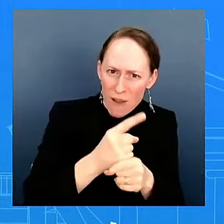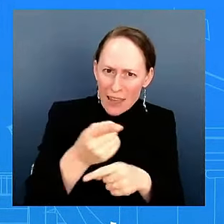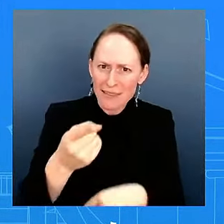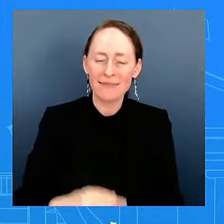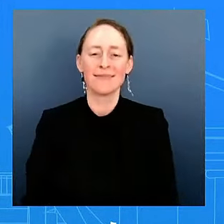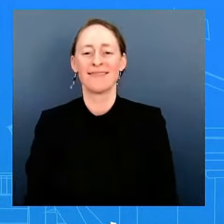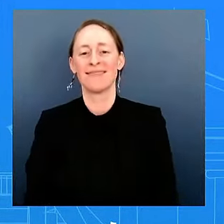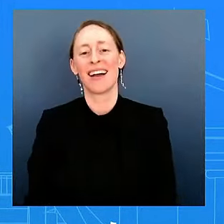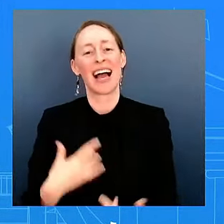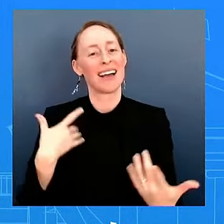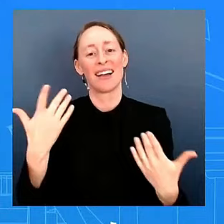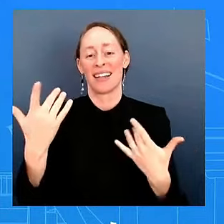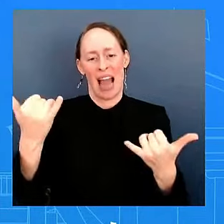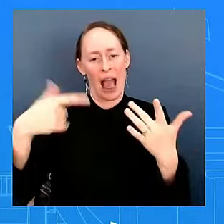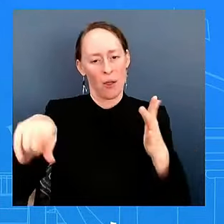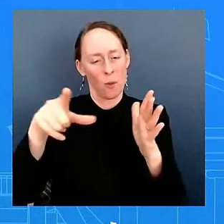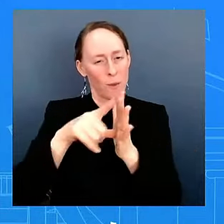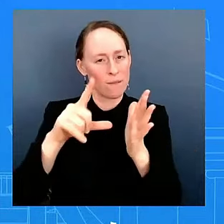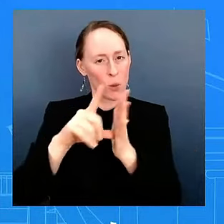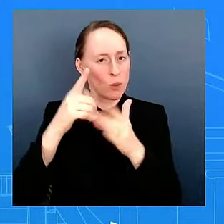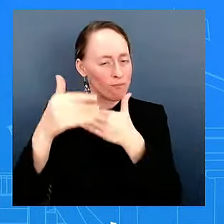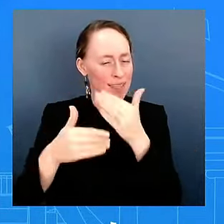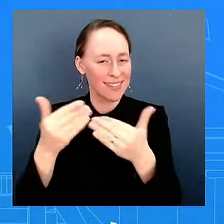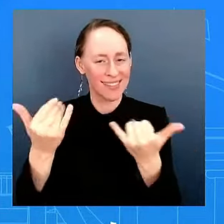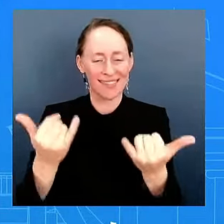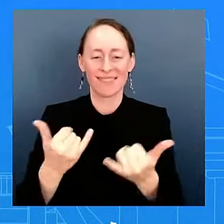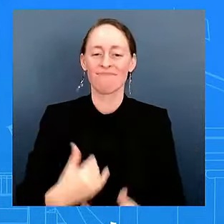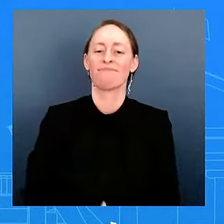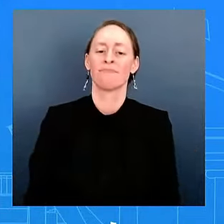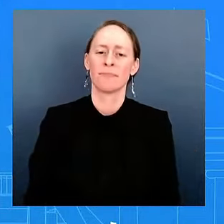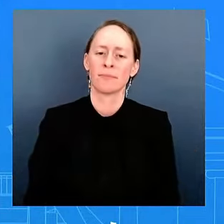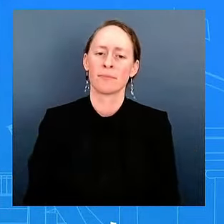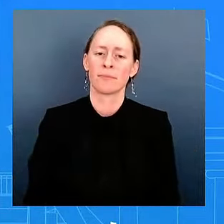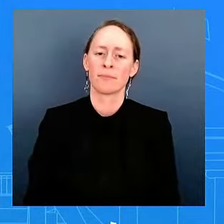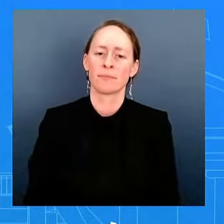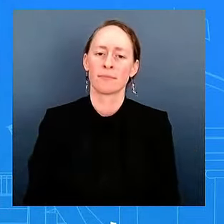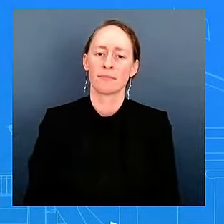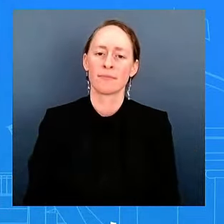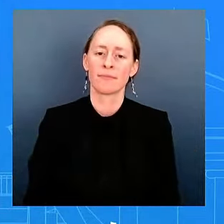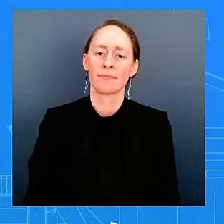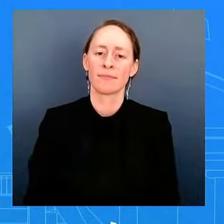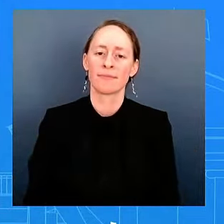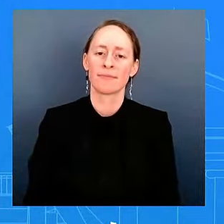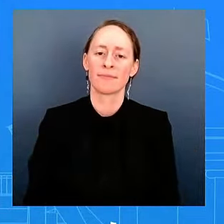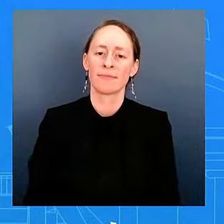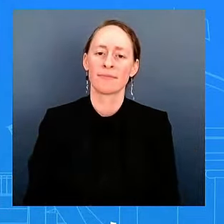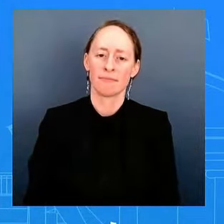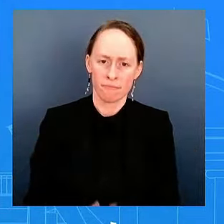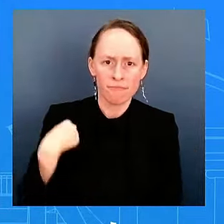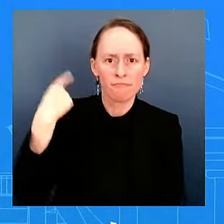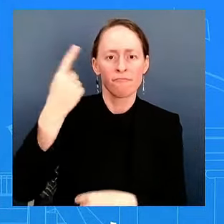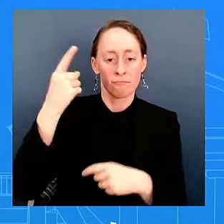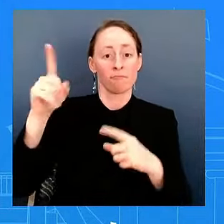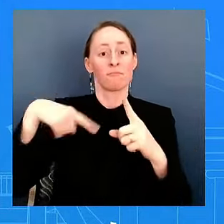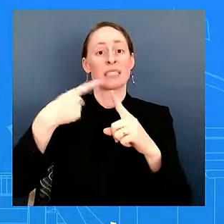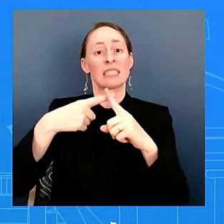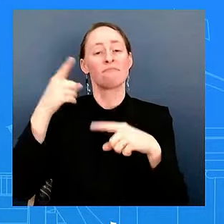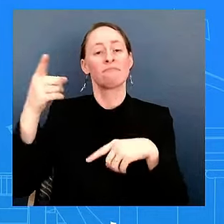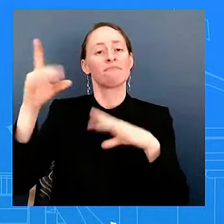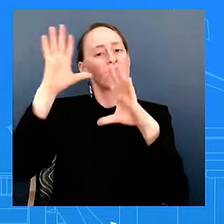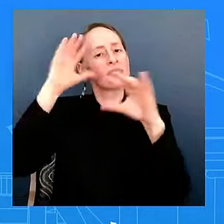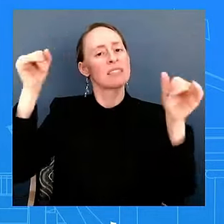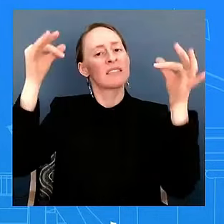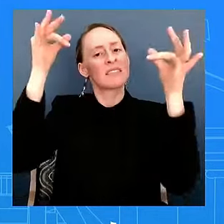That's great. Thank you. When the President dropped out of the race a couple weeks ago, you talked about how it presented an opportunity,